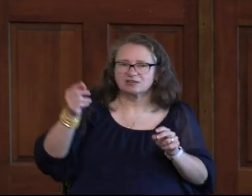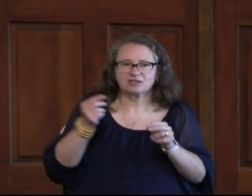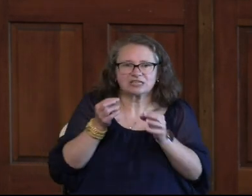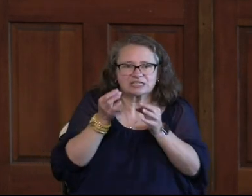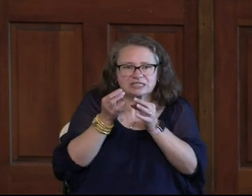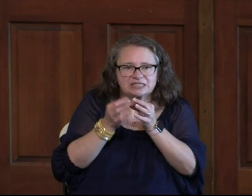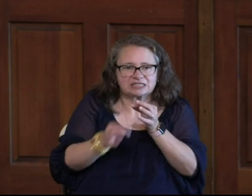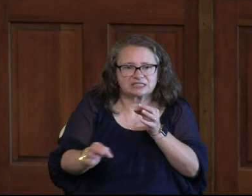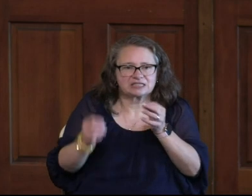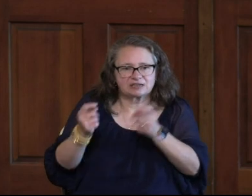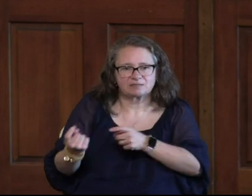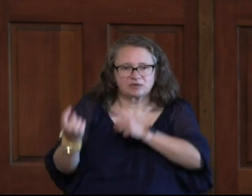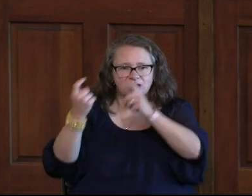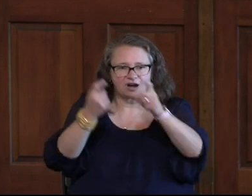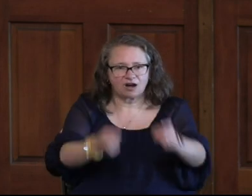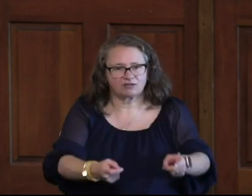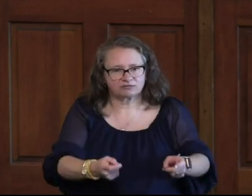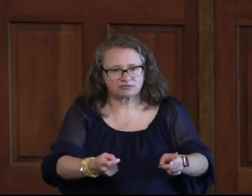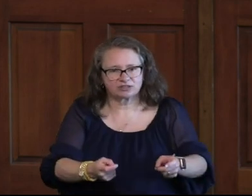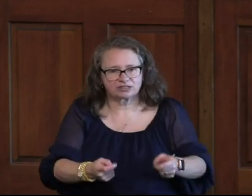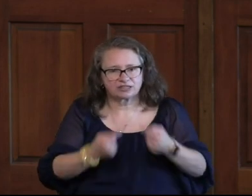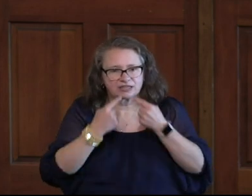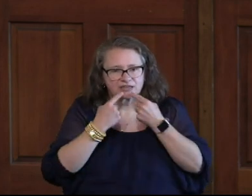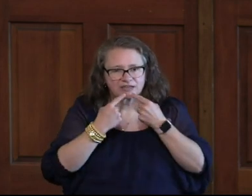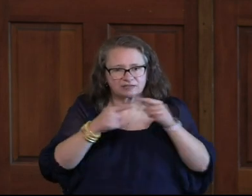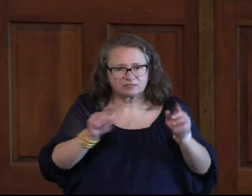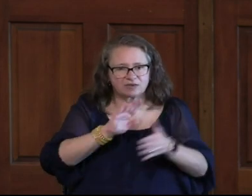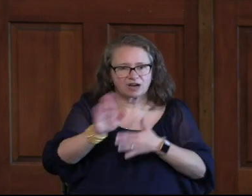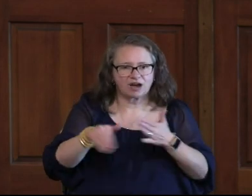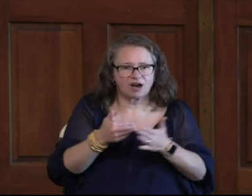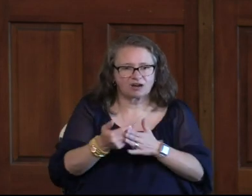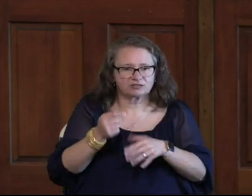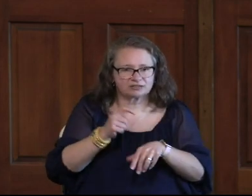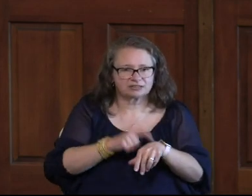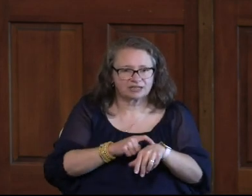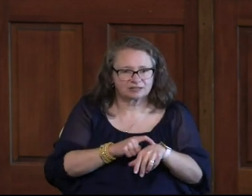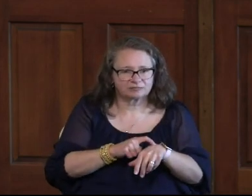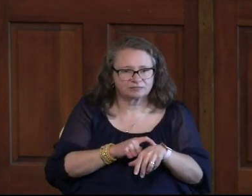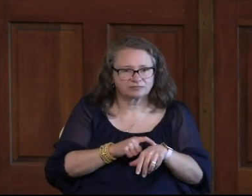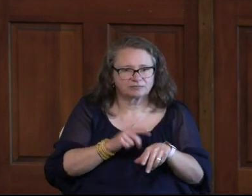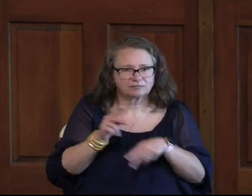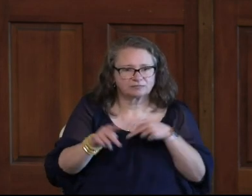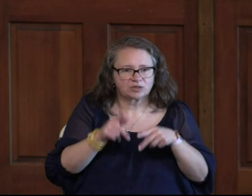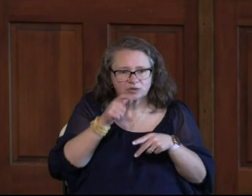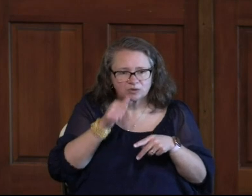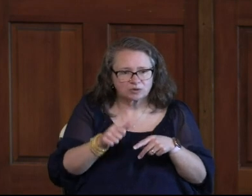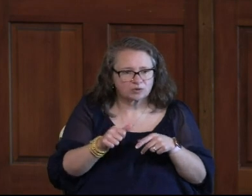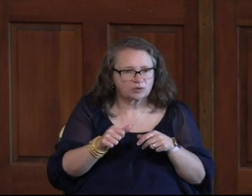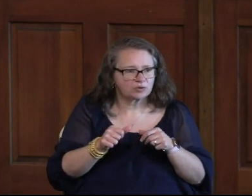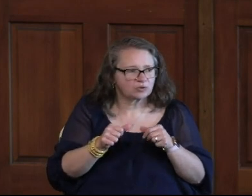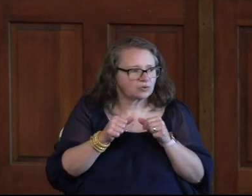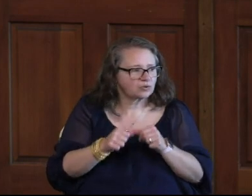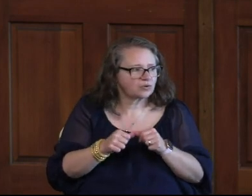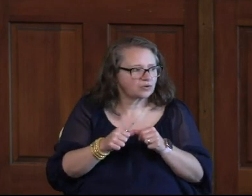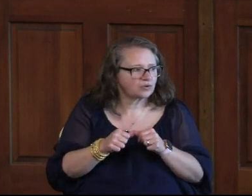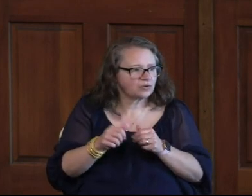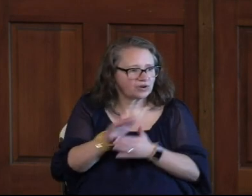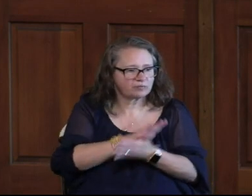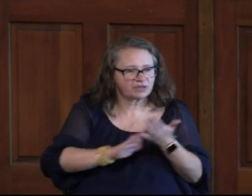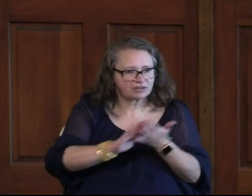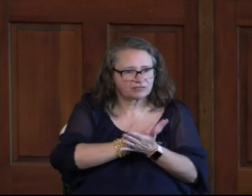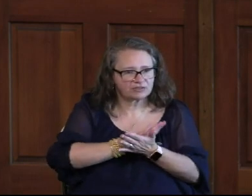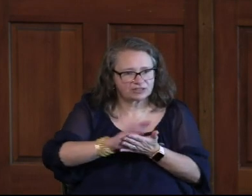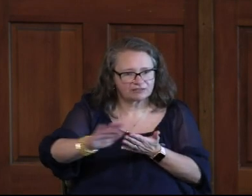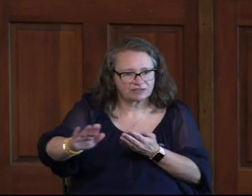Single Offering He Has Perfected For All Time Those Who Are Being Sanctified